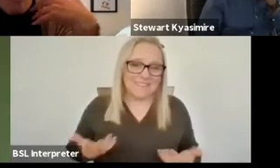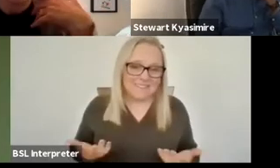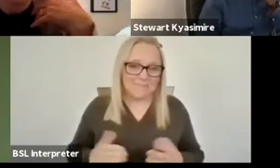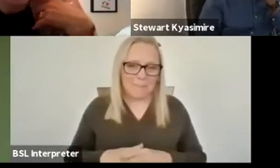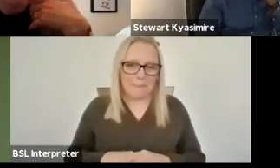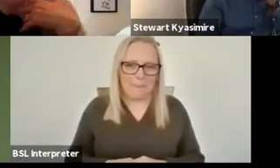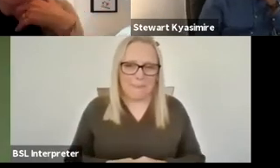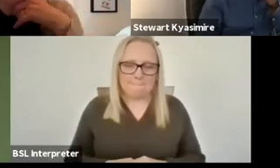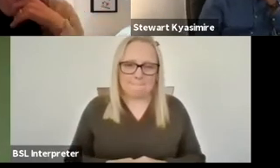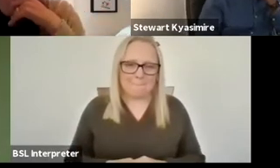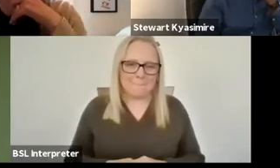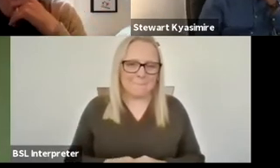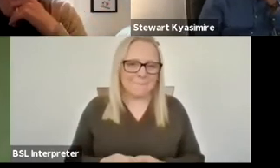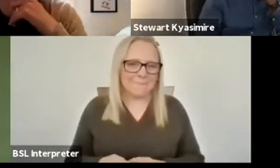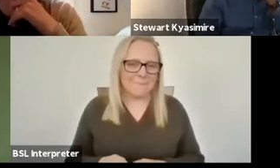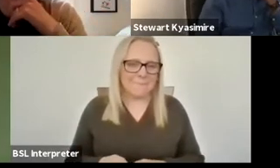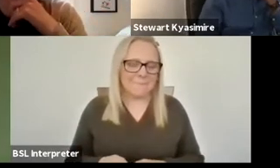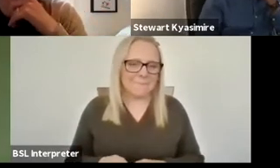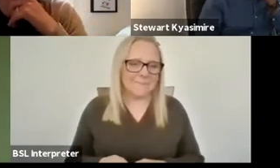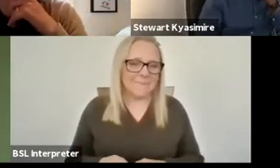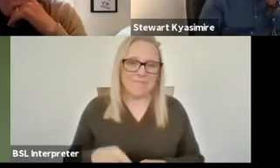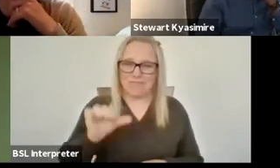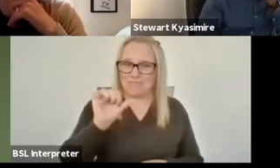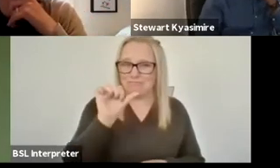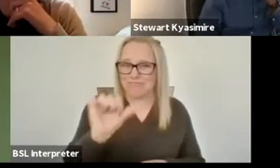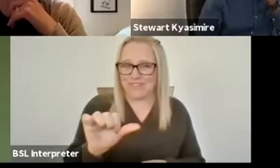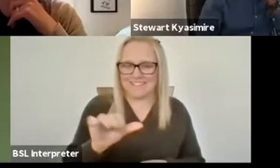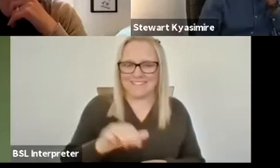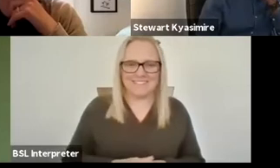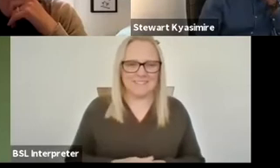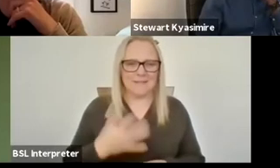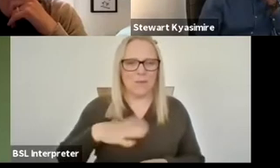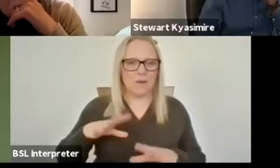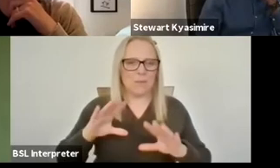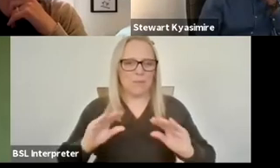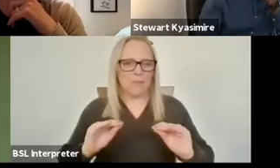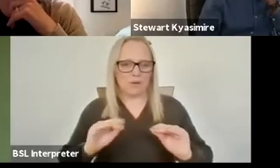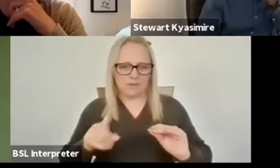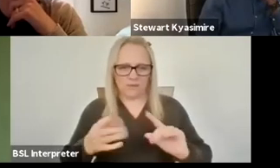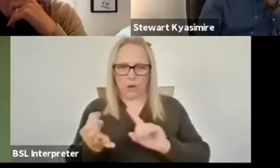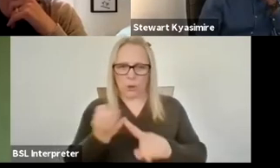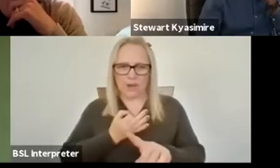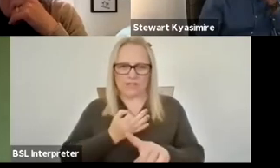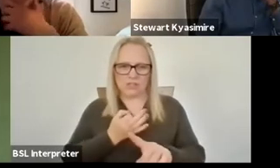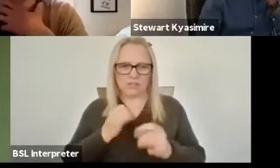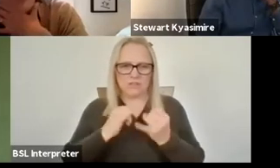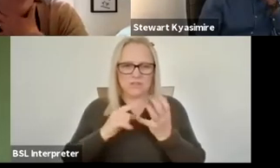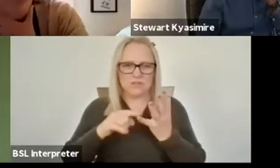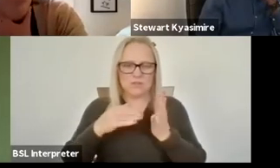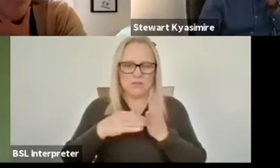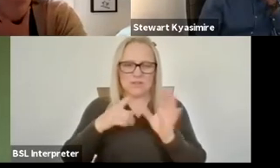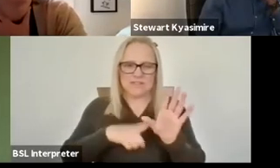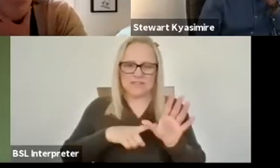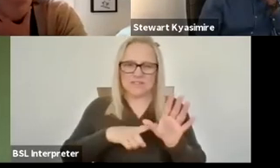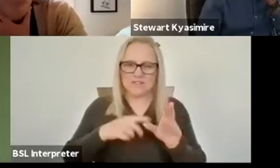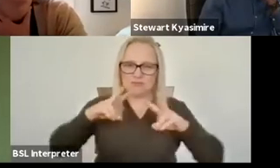yeah absolutely um and just just to pause for a moment uh there's a question come through that says will susie's research for creative scotland